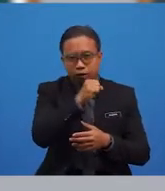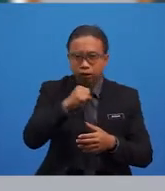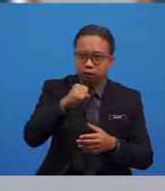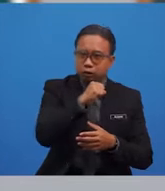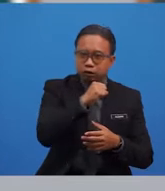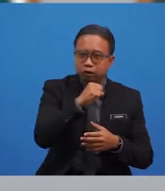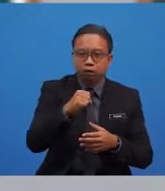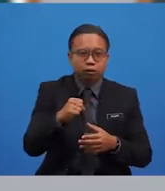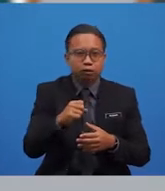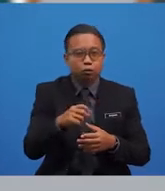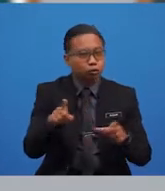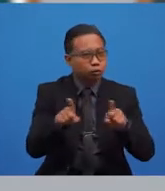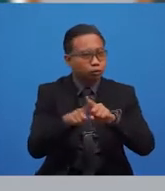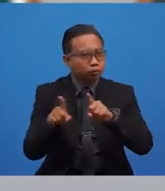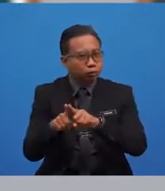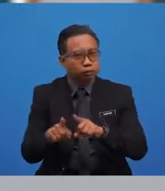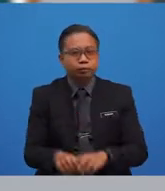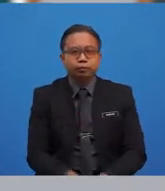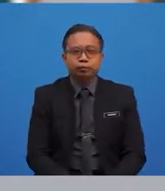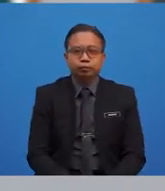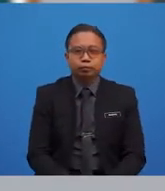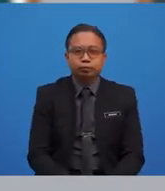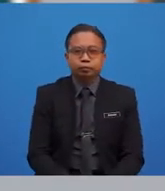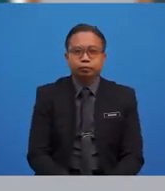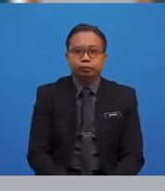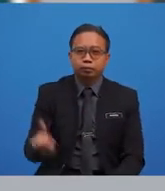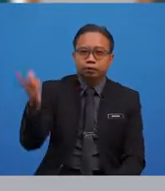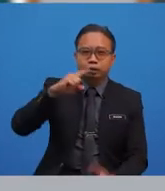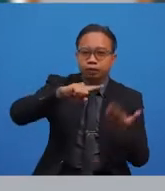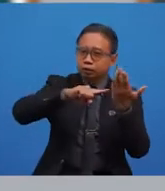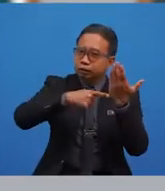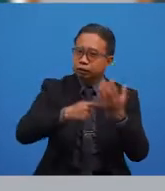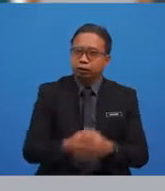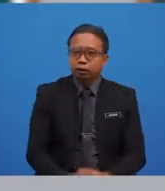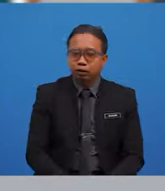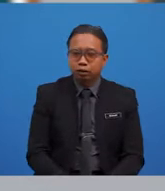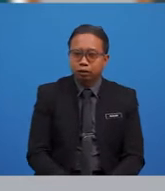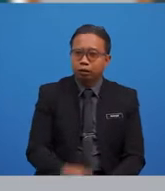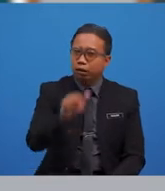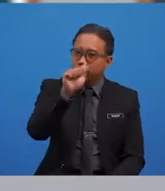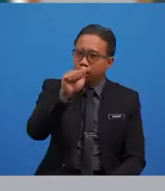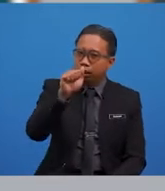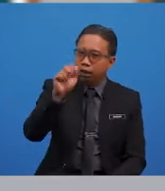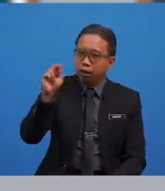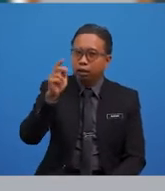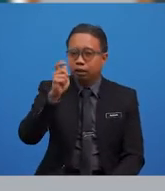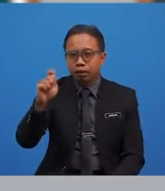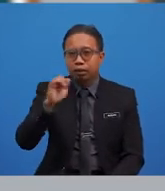together to the tune of Twinkle Twinkle Little Star, okay? Let's start.